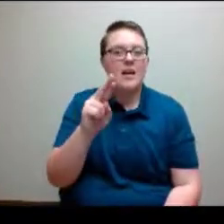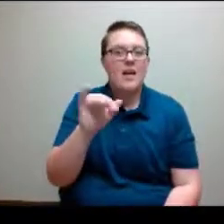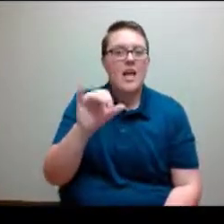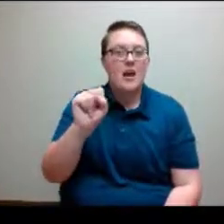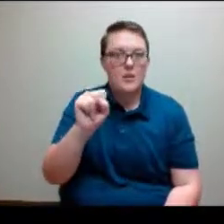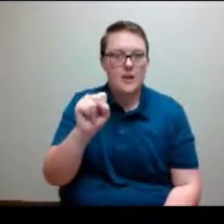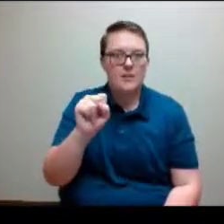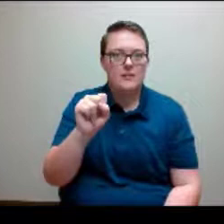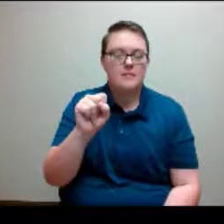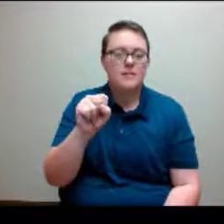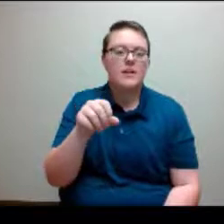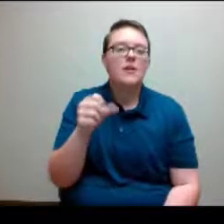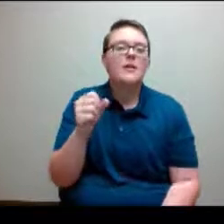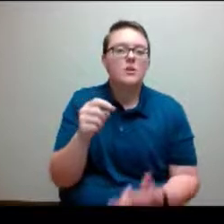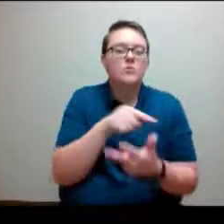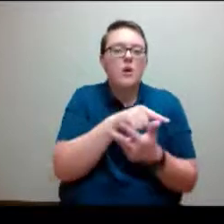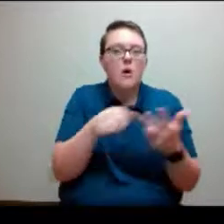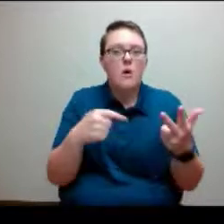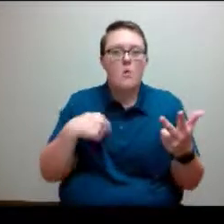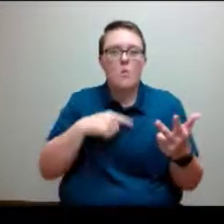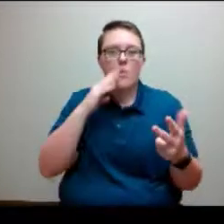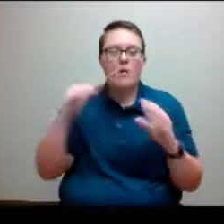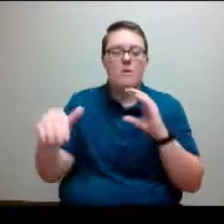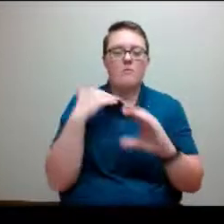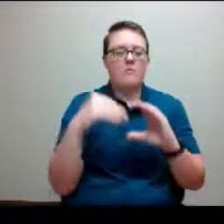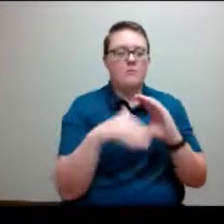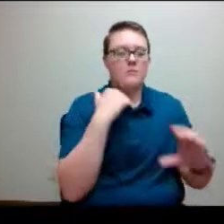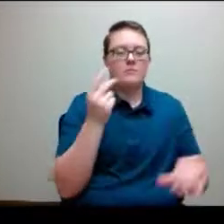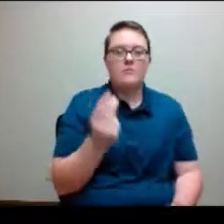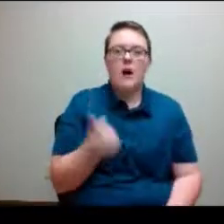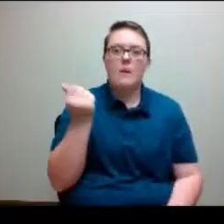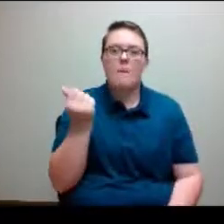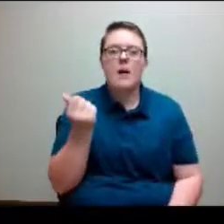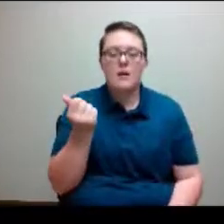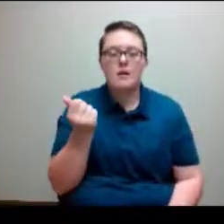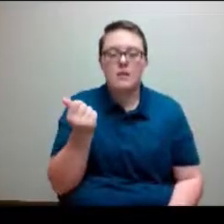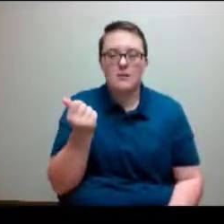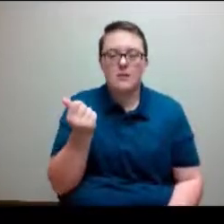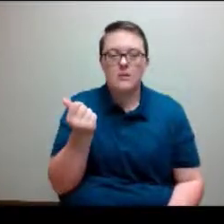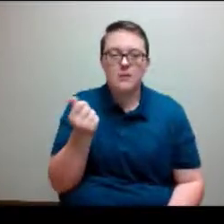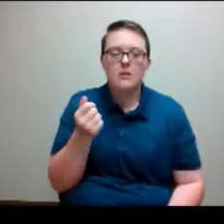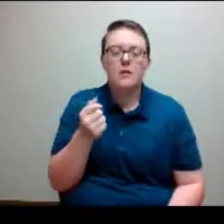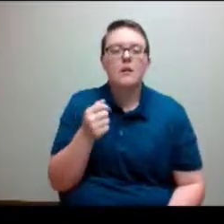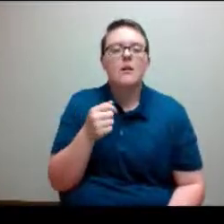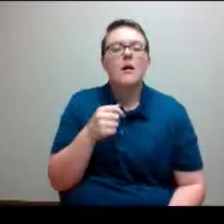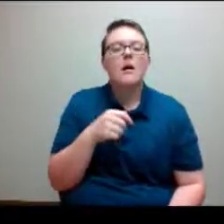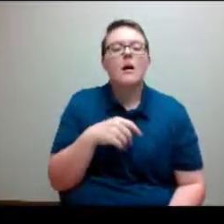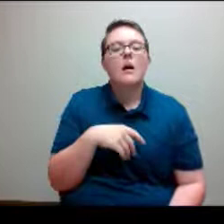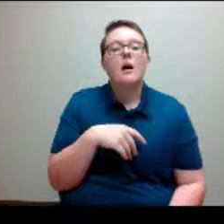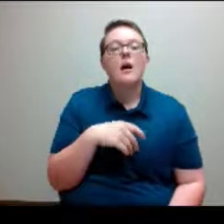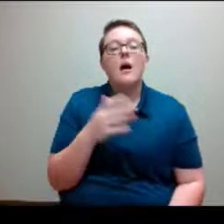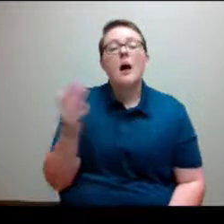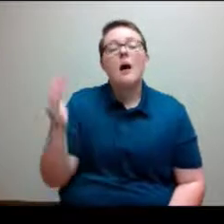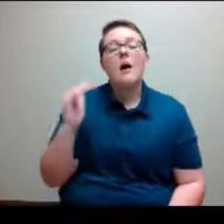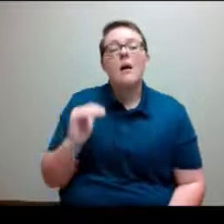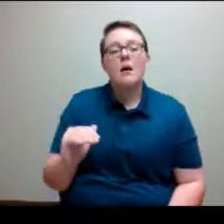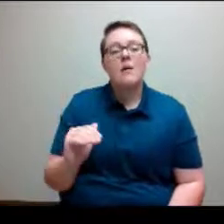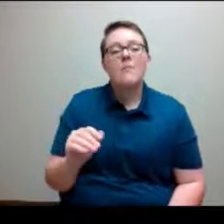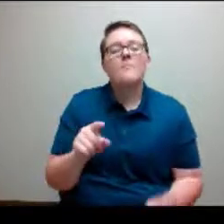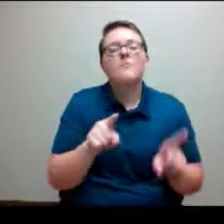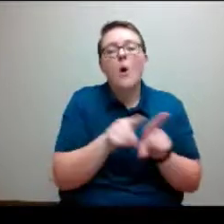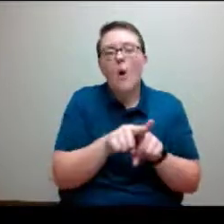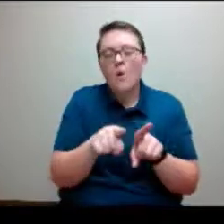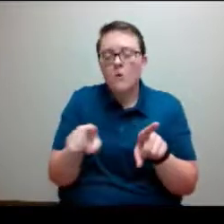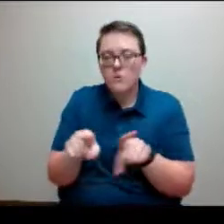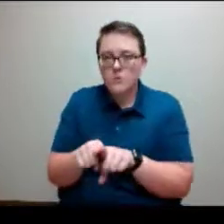this information with the Title IX coordinator because it's automatically copied to them. And then knowing too that in